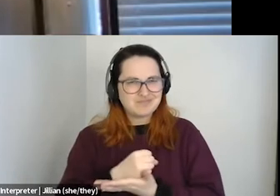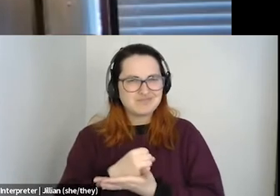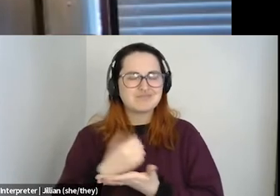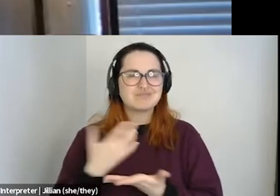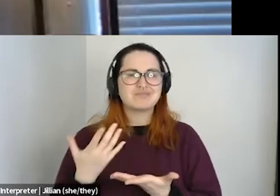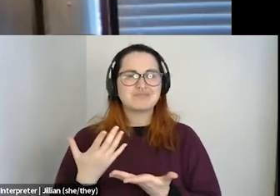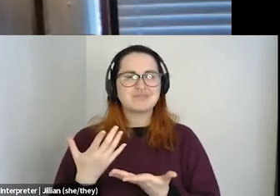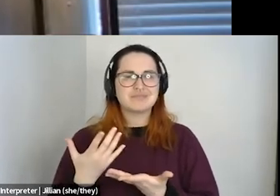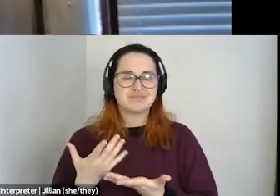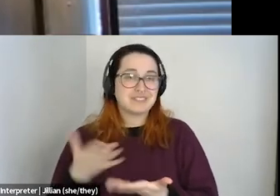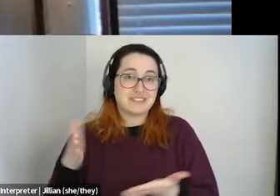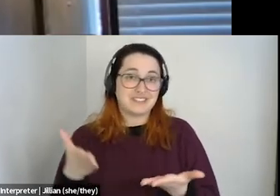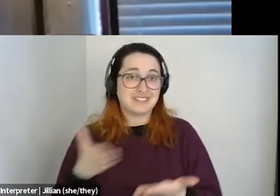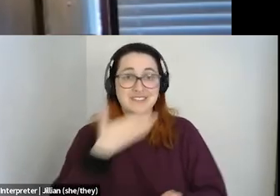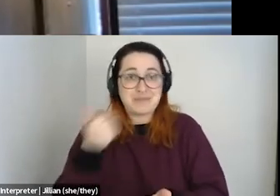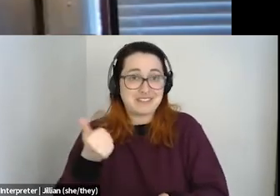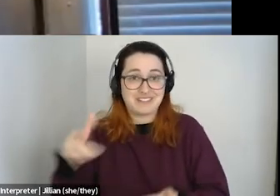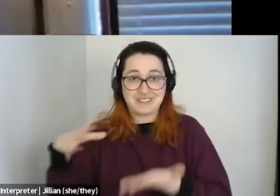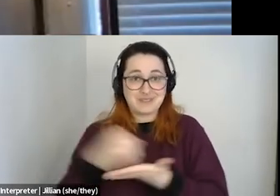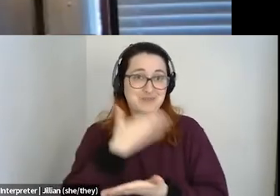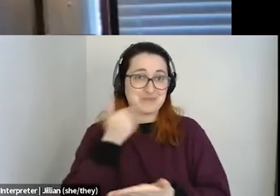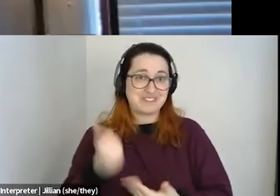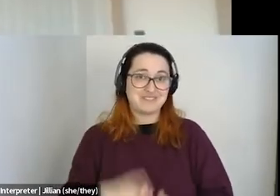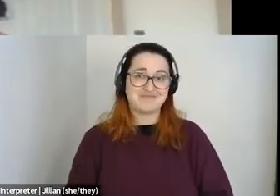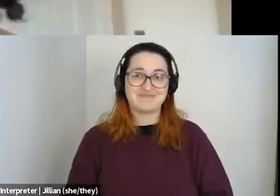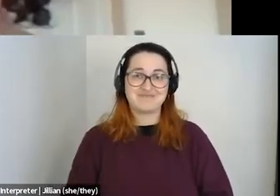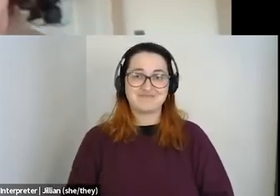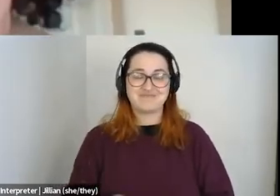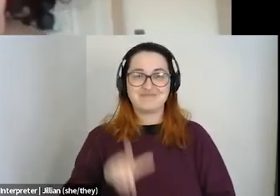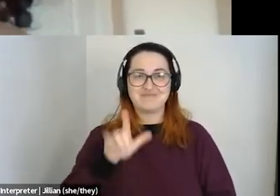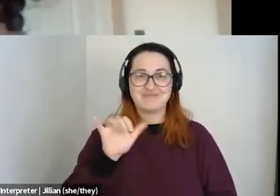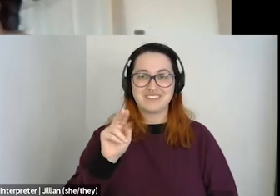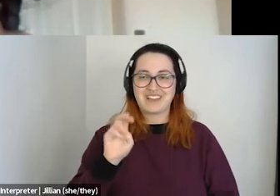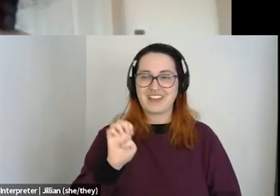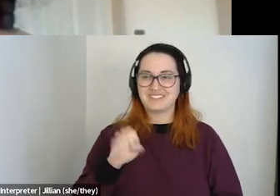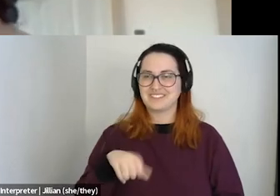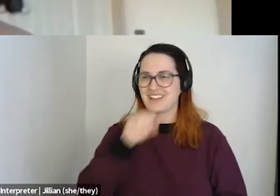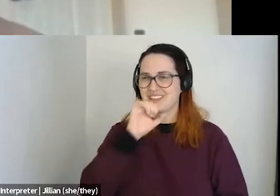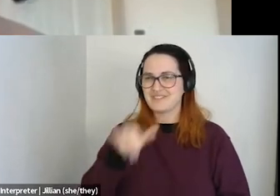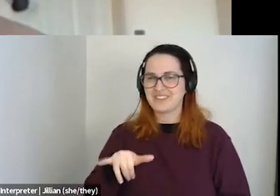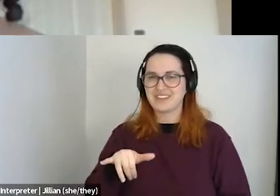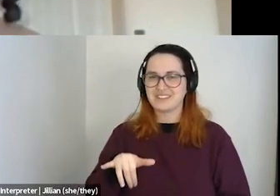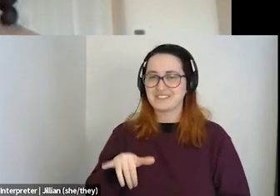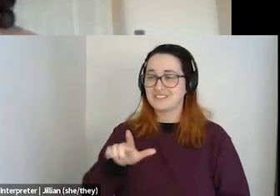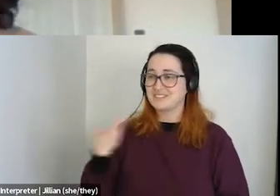as only the best in my eyes. I love that. How about you, Lee?